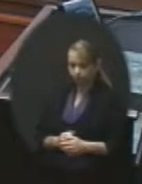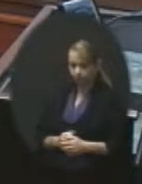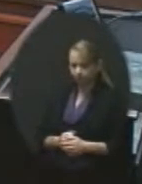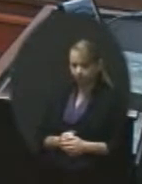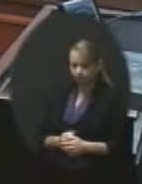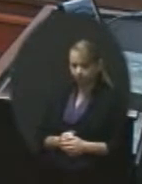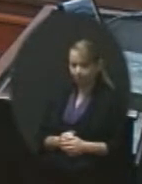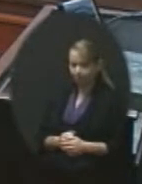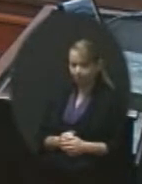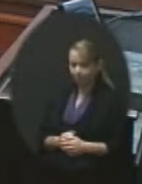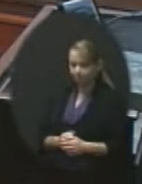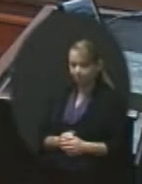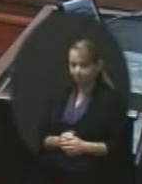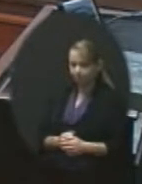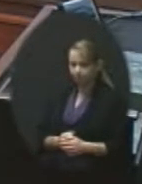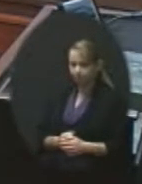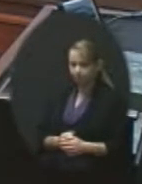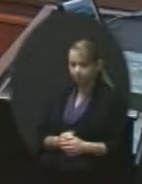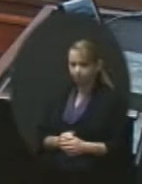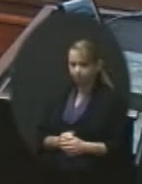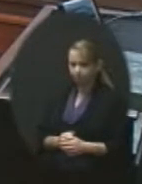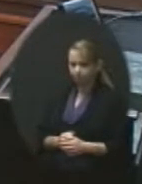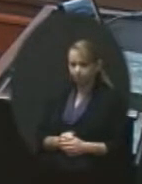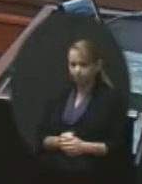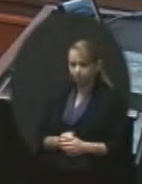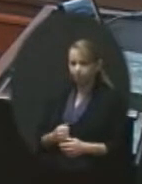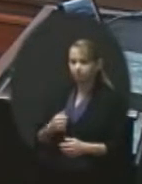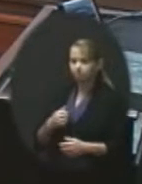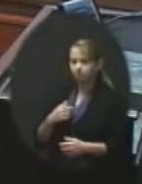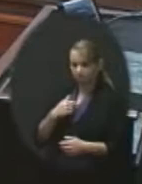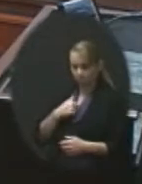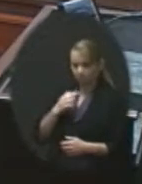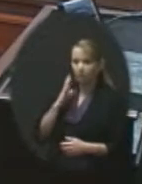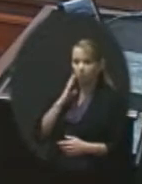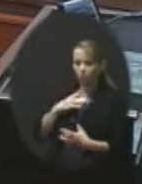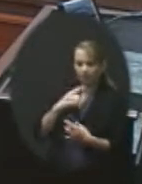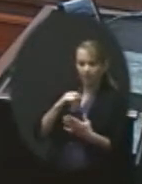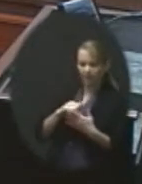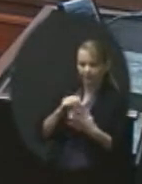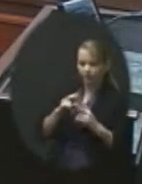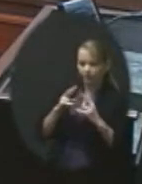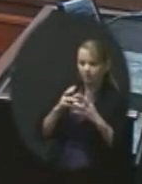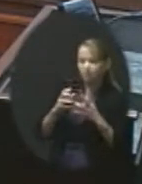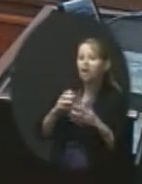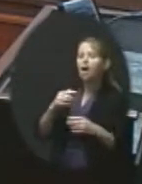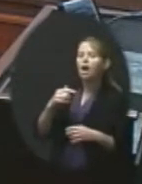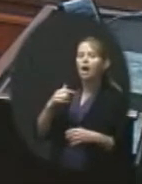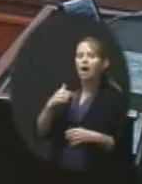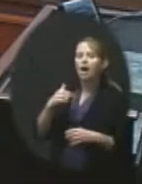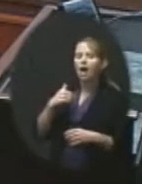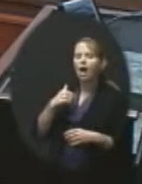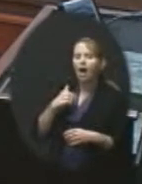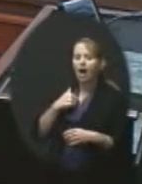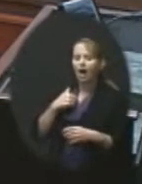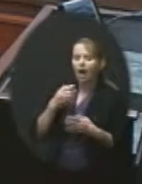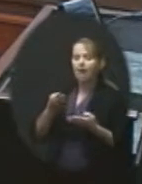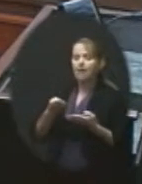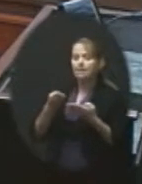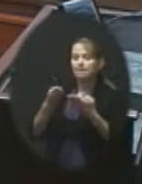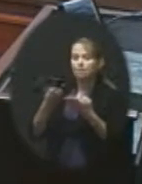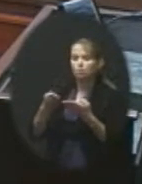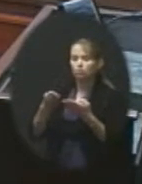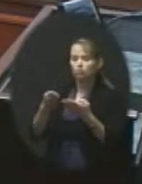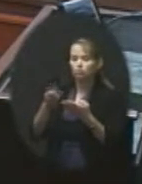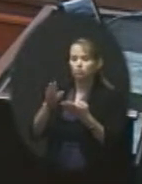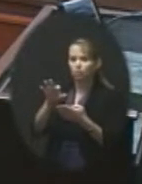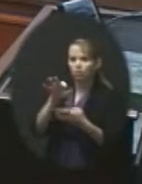Would you like me to make a motion? I would like that very much. I move to appoint Rick Scheer as delegate and Amy Martin as